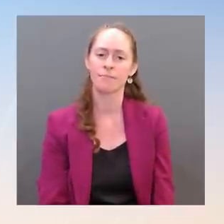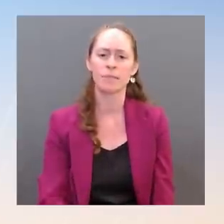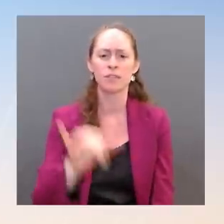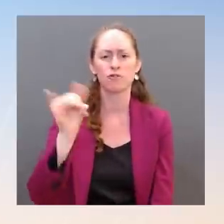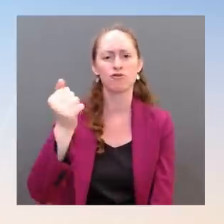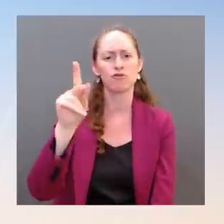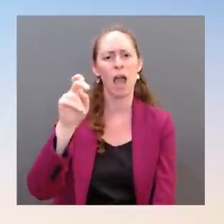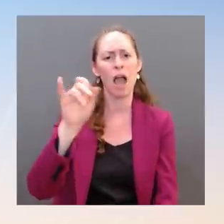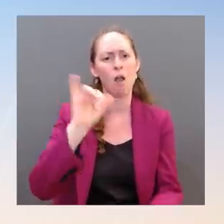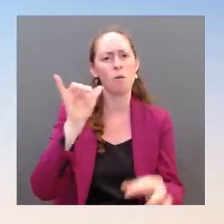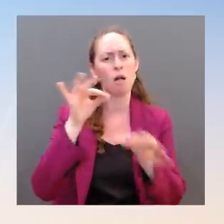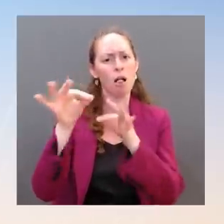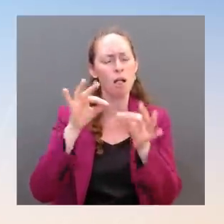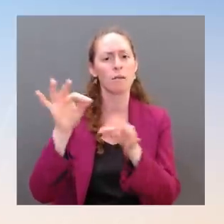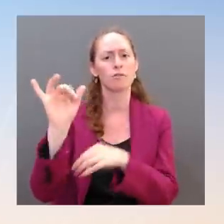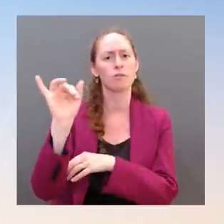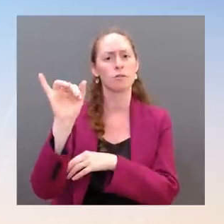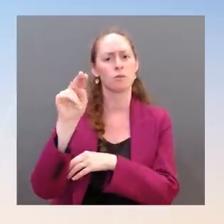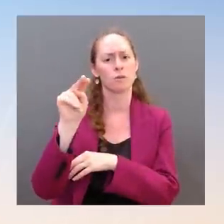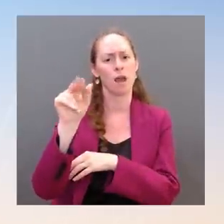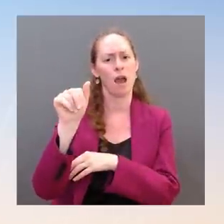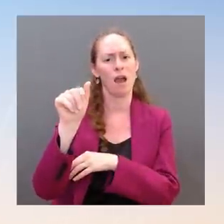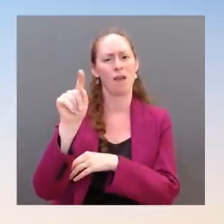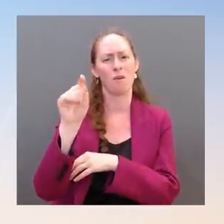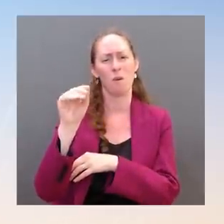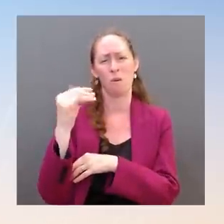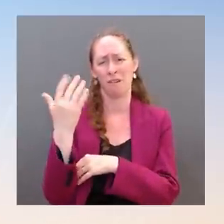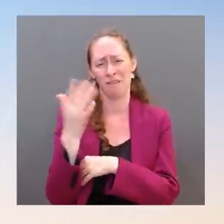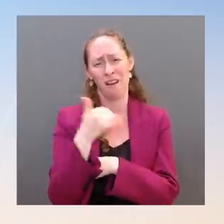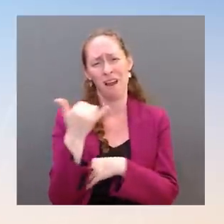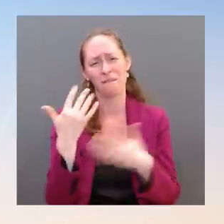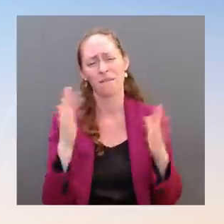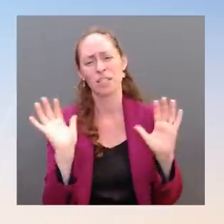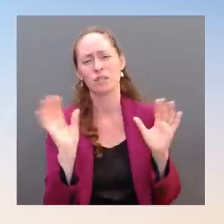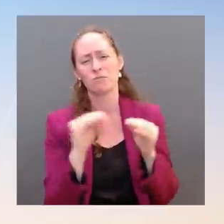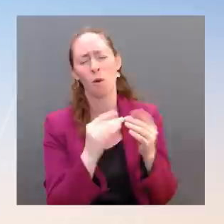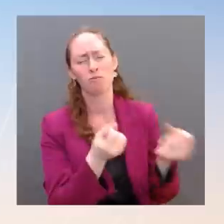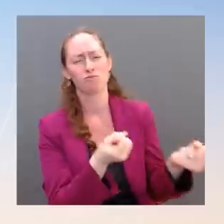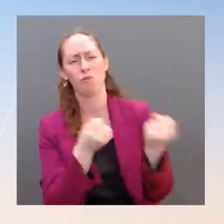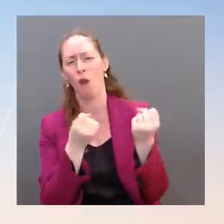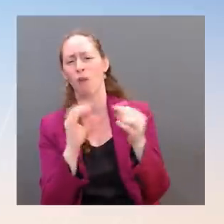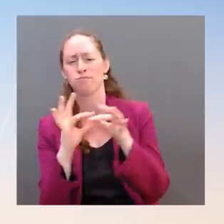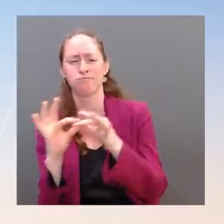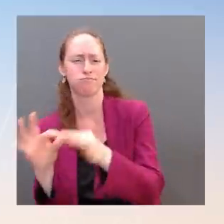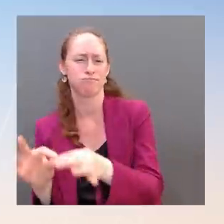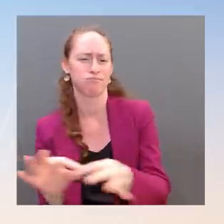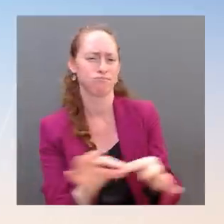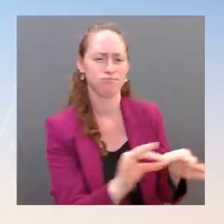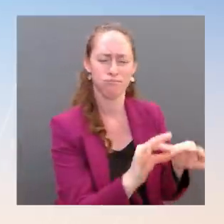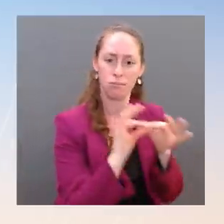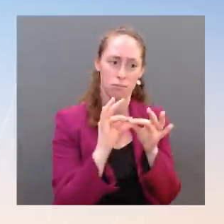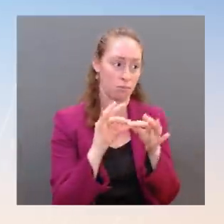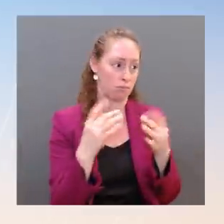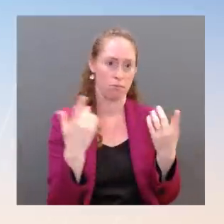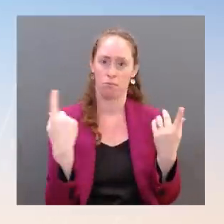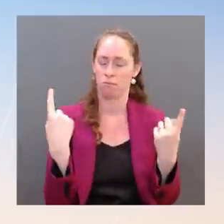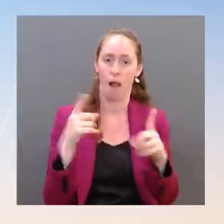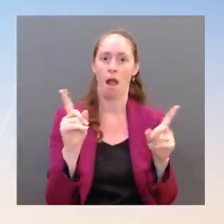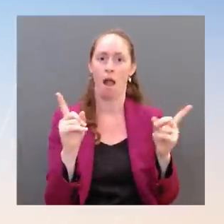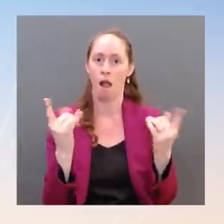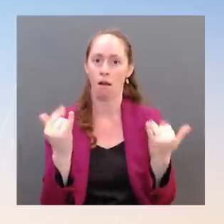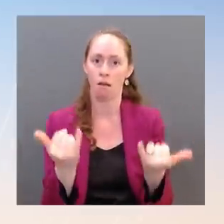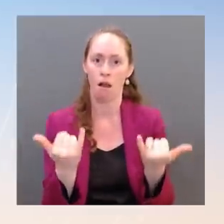how they're speaking in one voice in a — in a way that we have not seen in — in years. And so this is